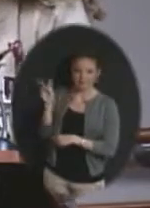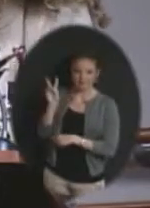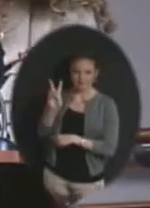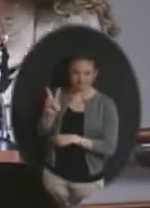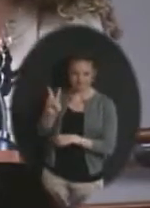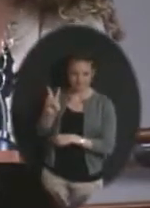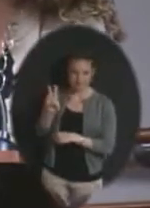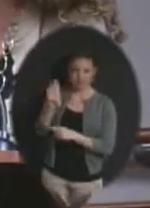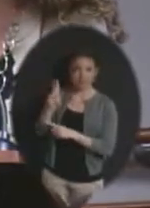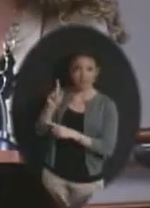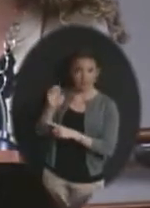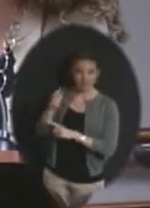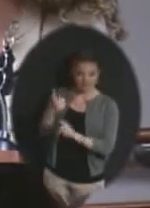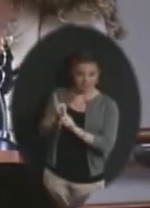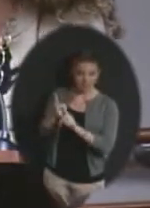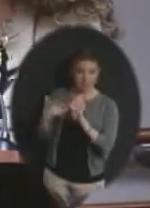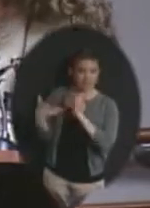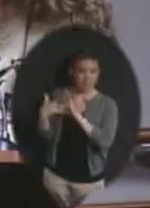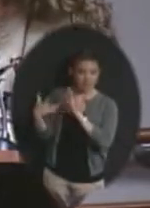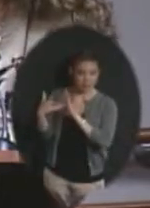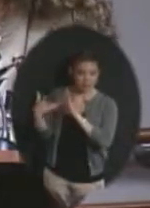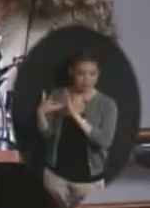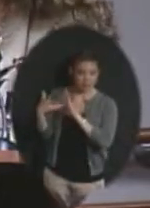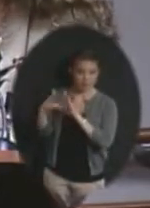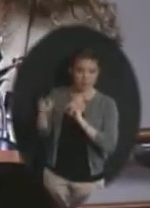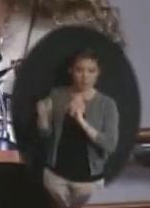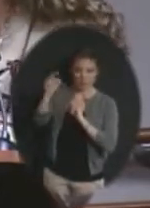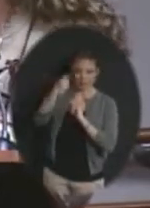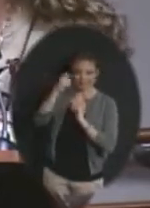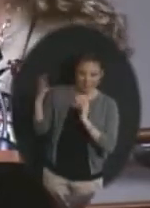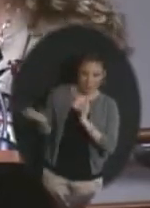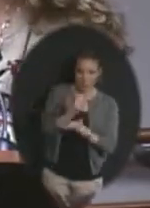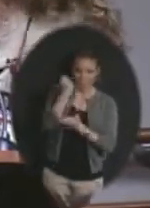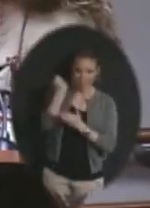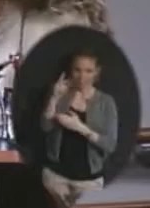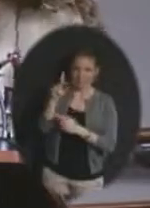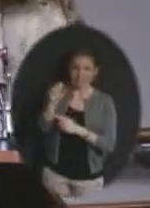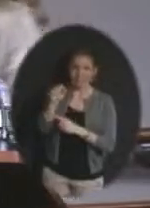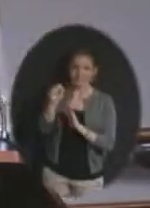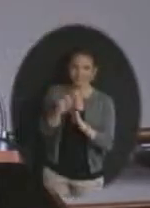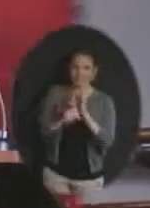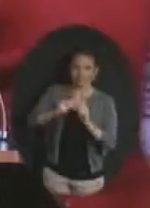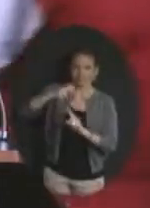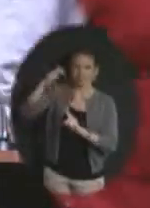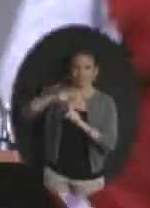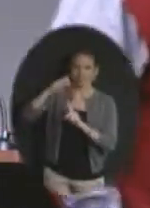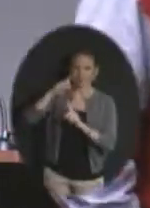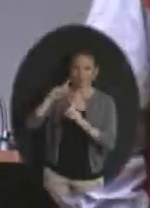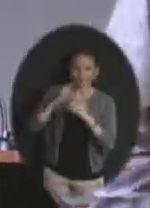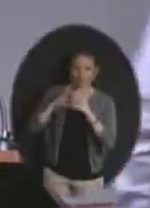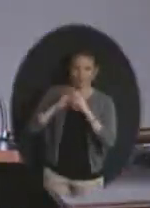Blake who is a freshman at North recently won the Kansas State Championship in Wrestling for the